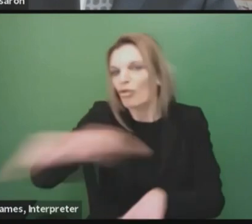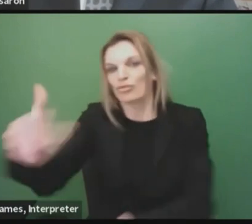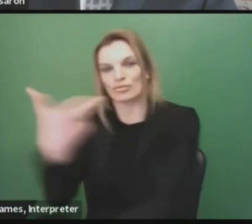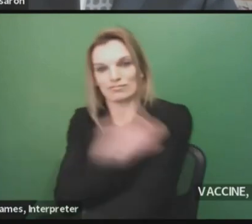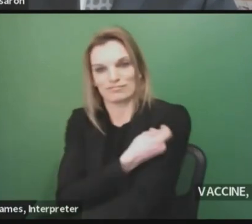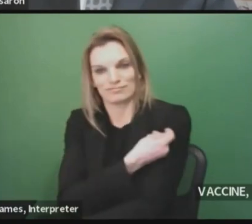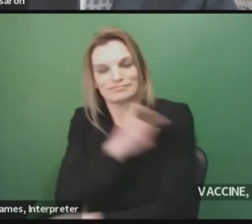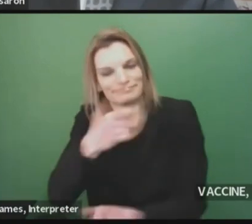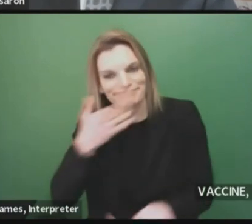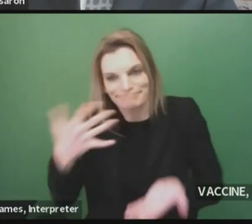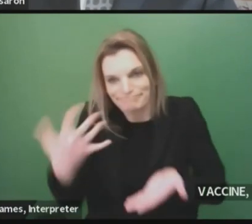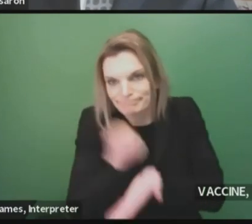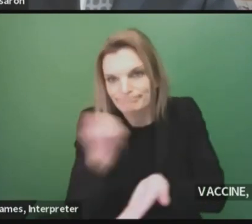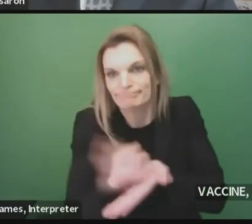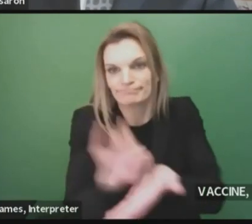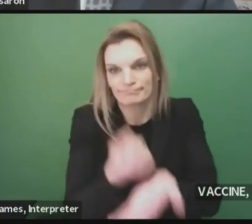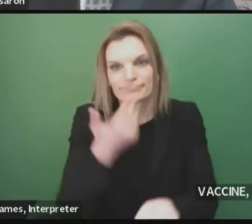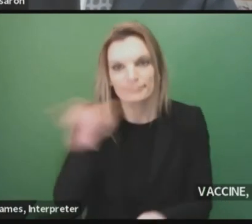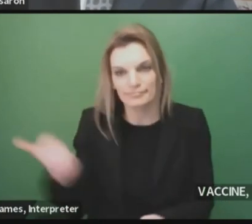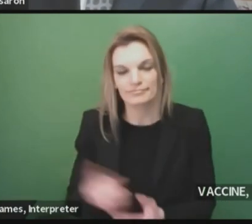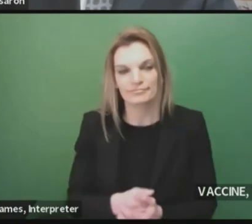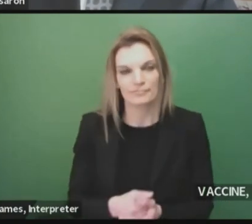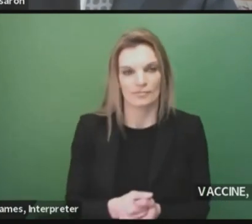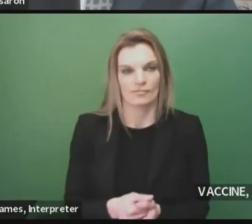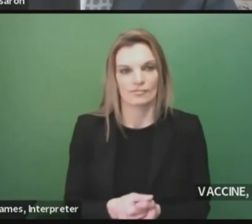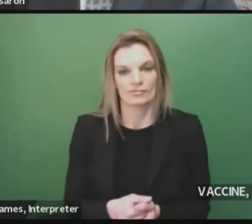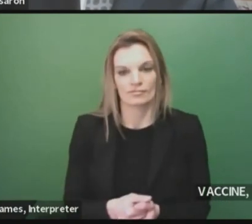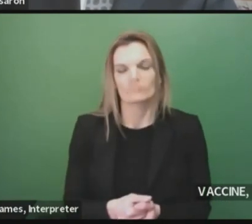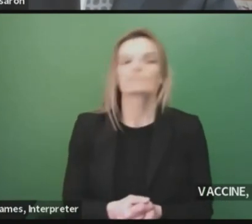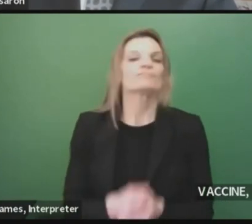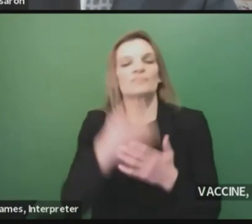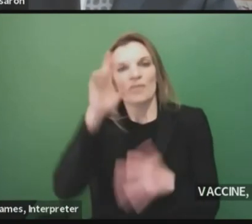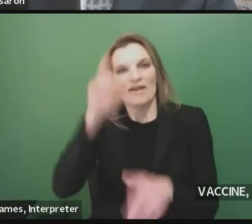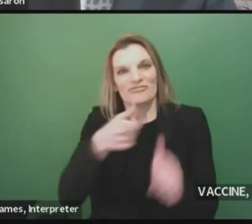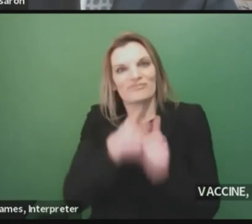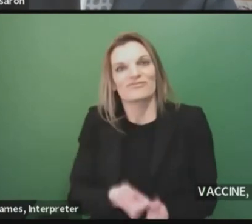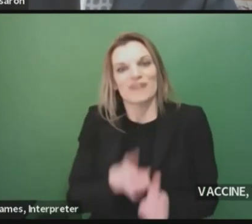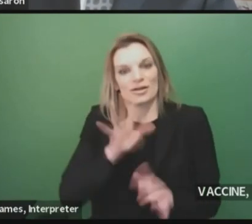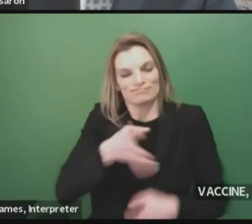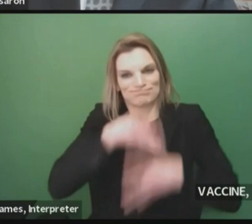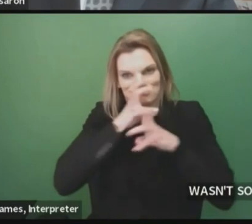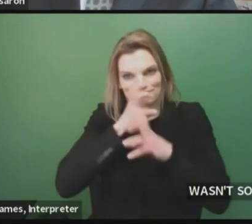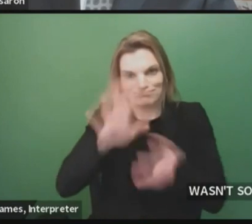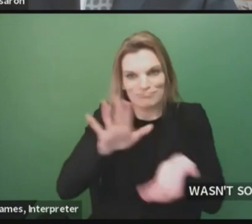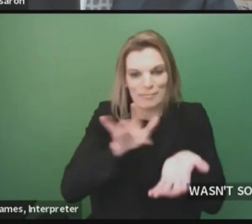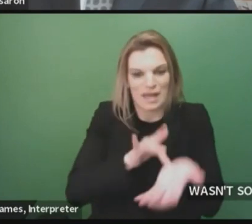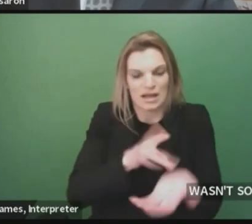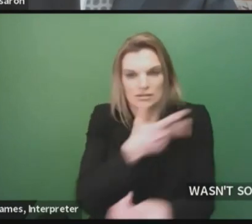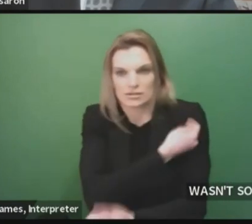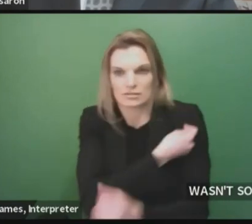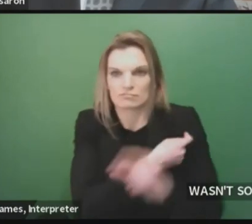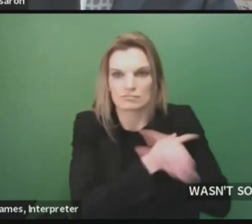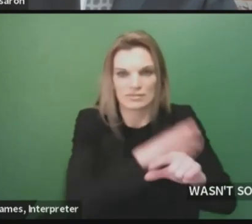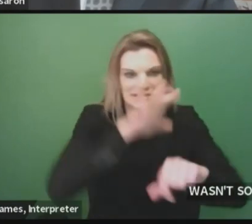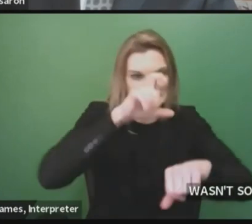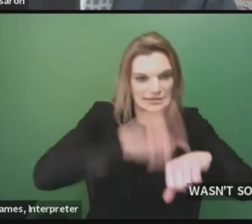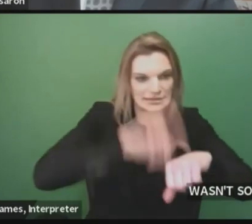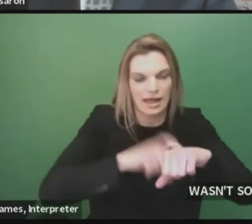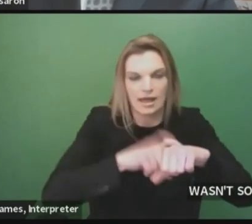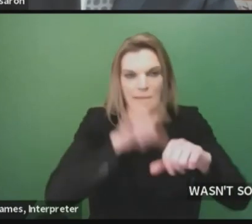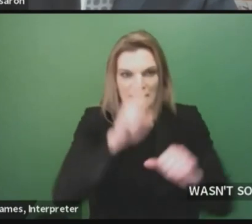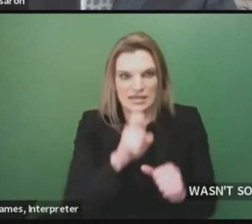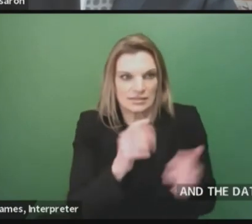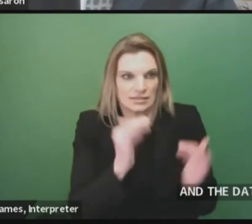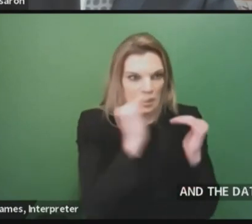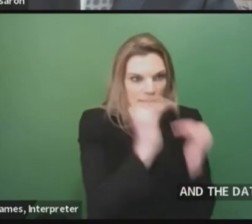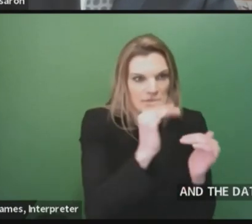the, you know, the date or the time stamp, you know, we didn't get the vaccine out before it happened and it